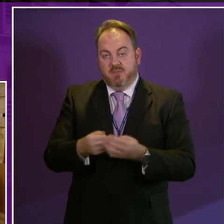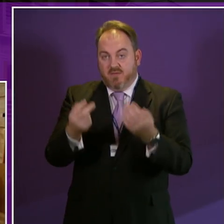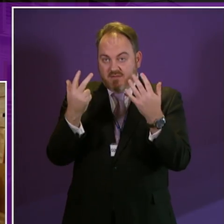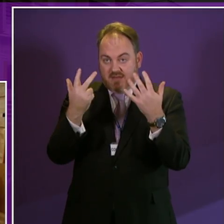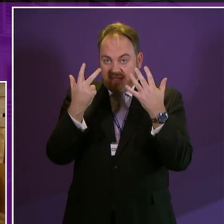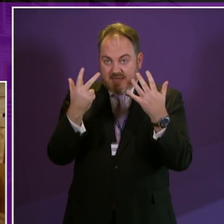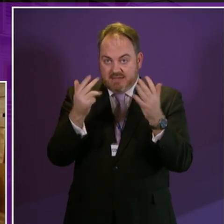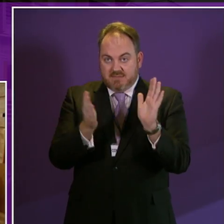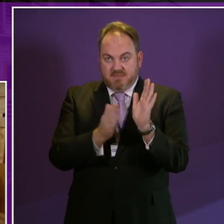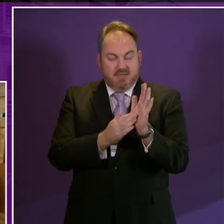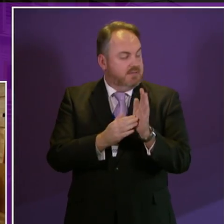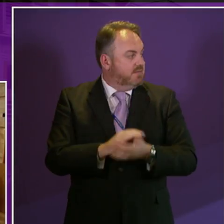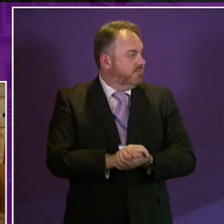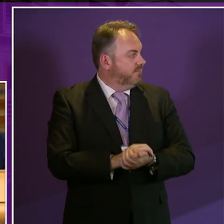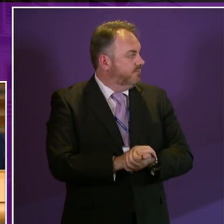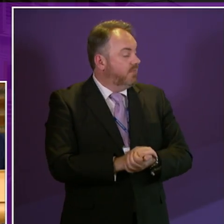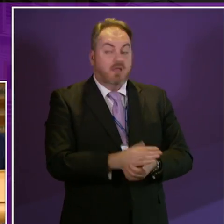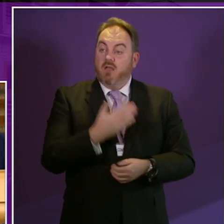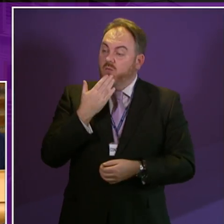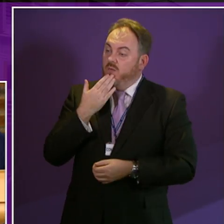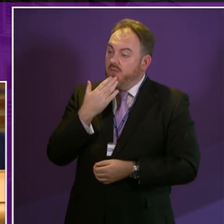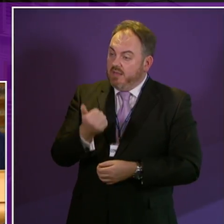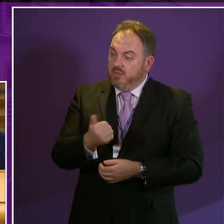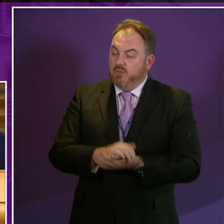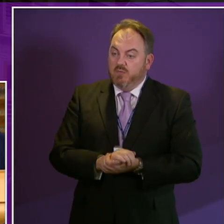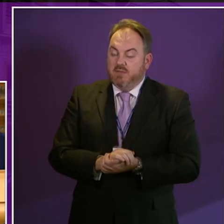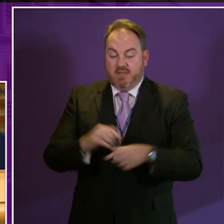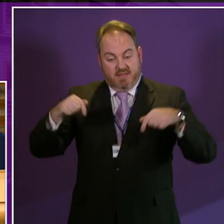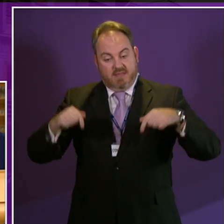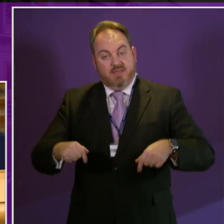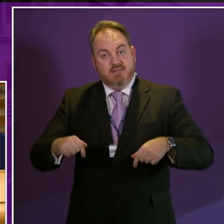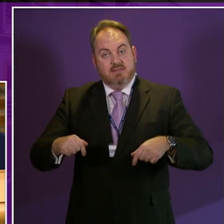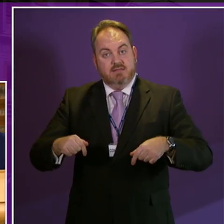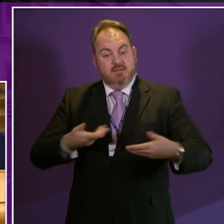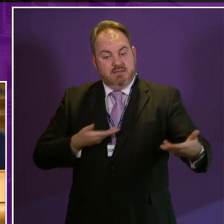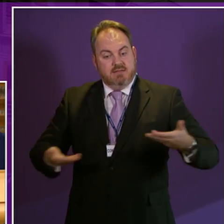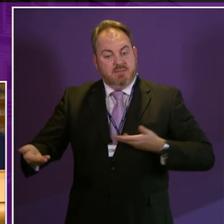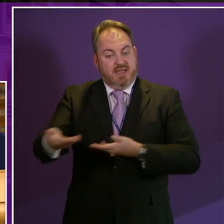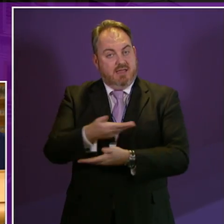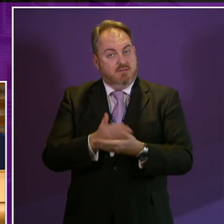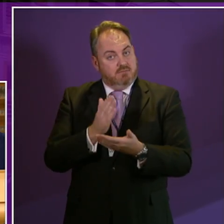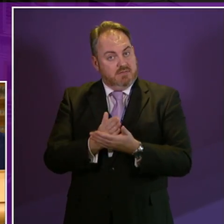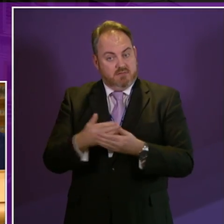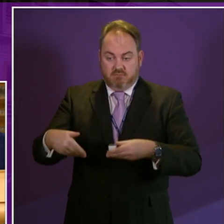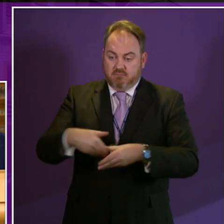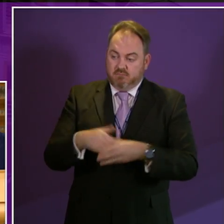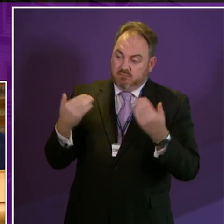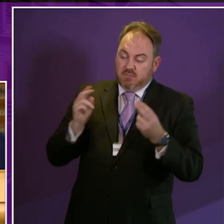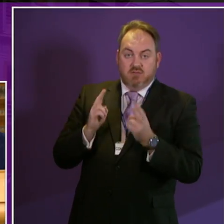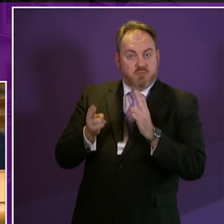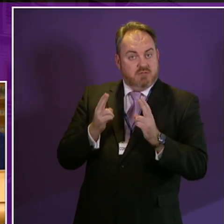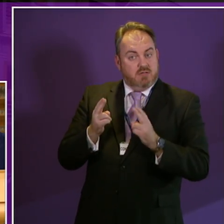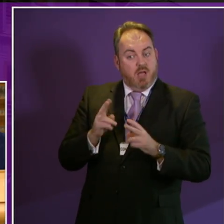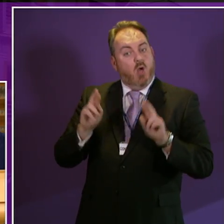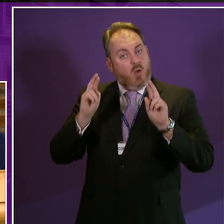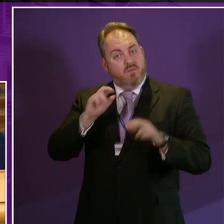Thank you, Deputy Presiding Officer. I particularly welcome the fact that this debate is being signed and I hope that that is something that we can repeat